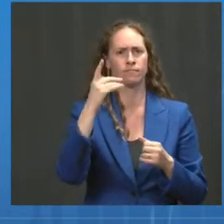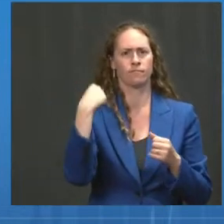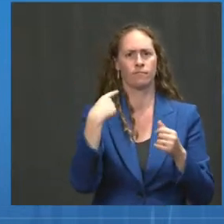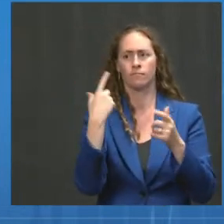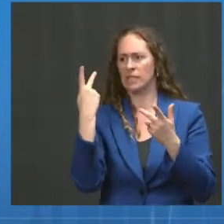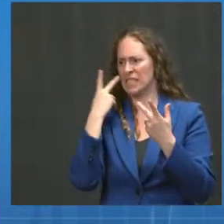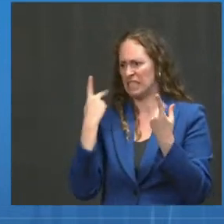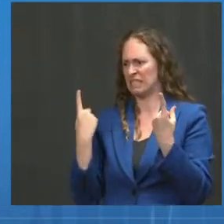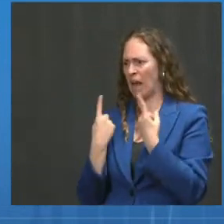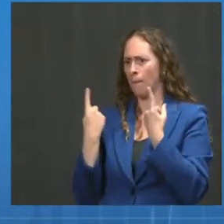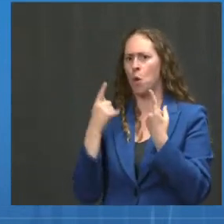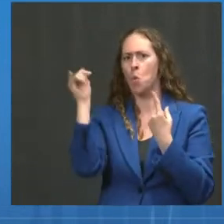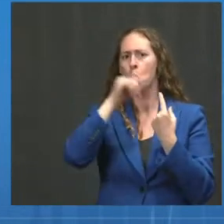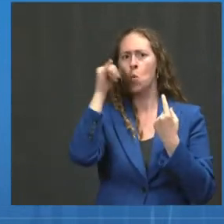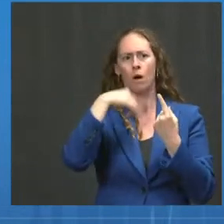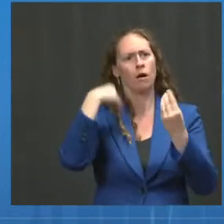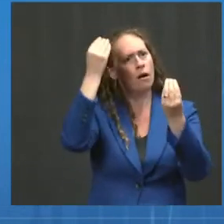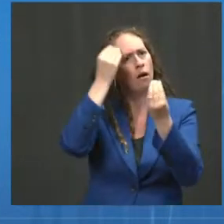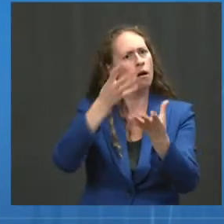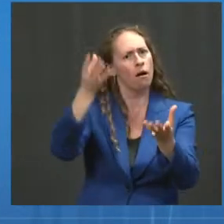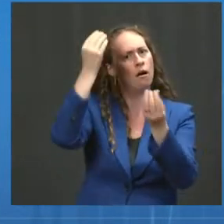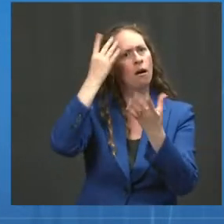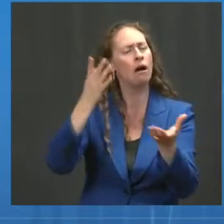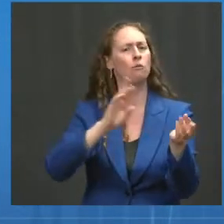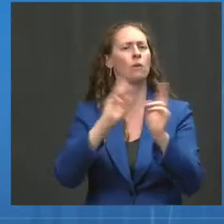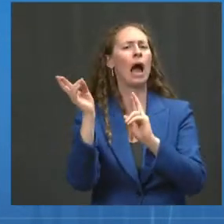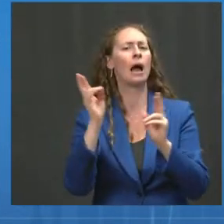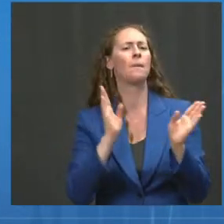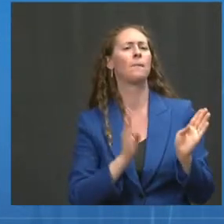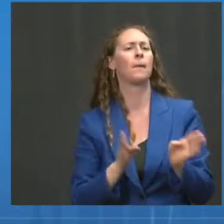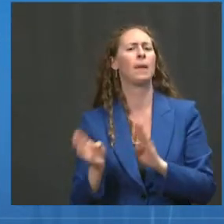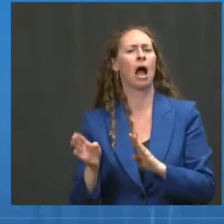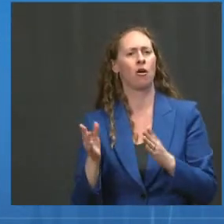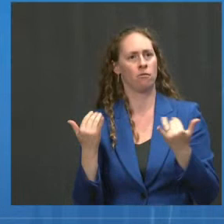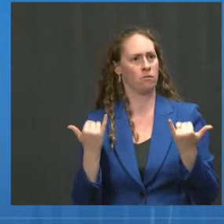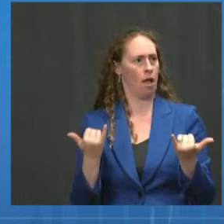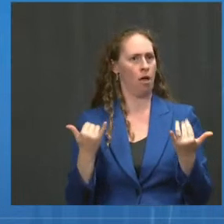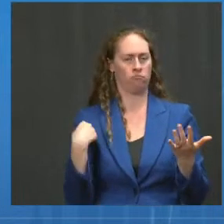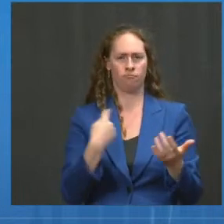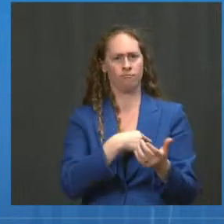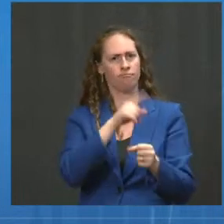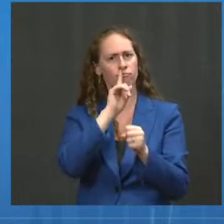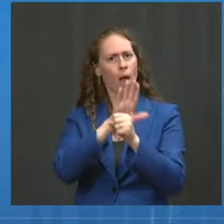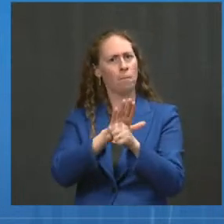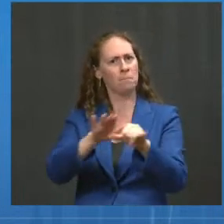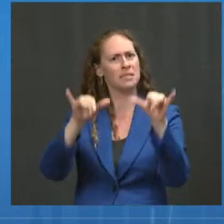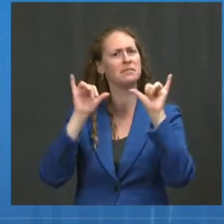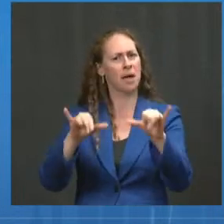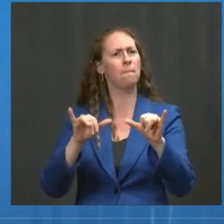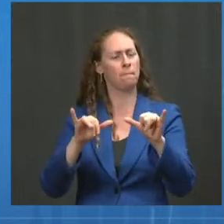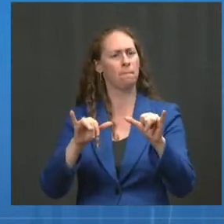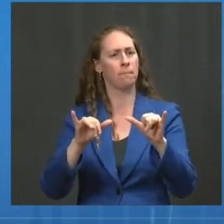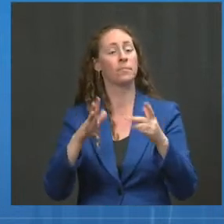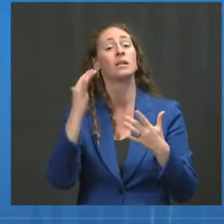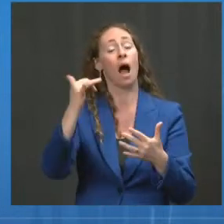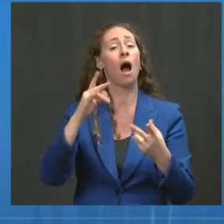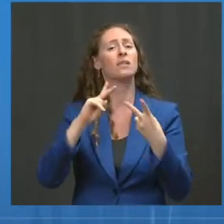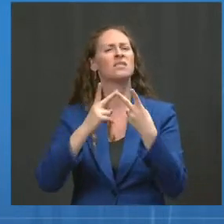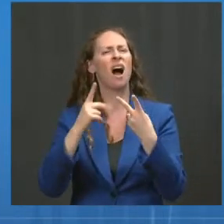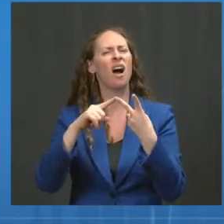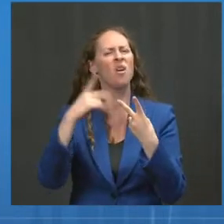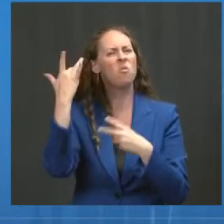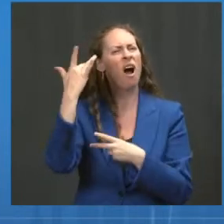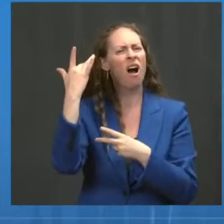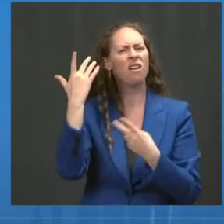think boosters may be required down the line, and we are fulfilling that promise today. The second reason is we also want